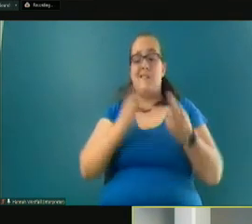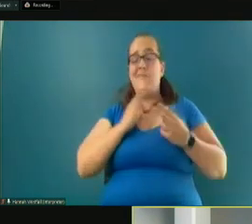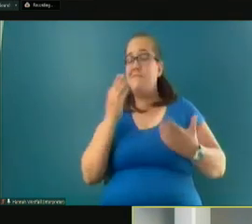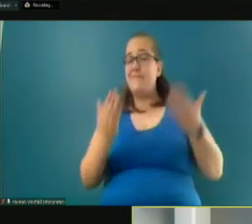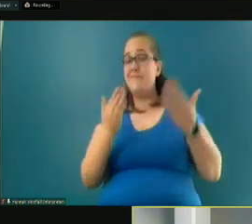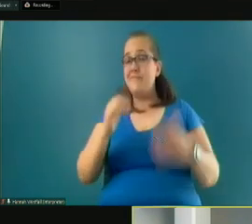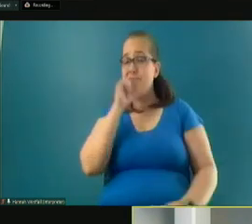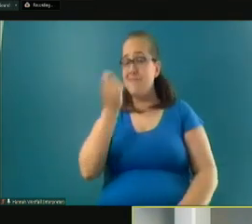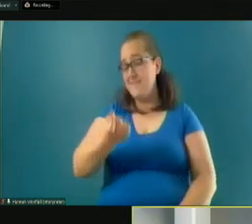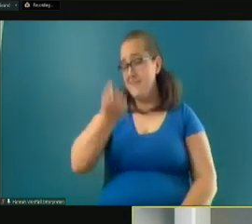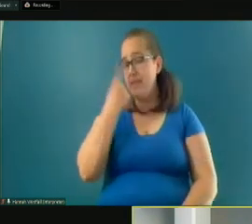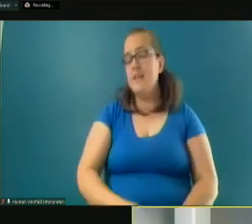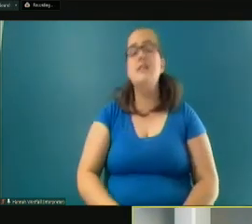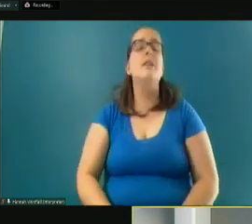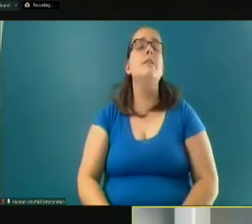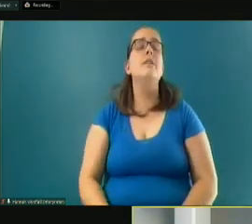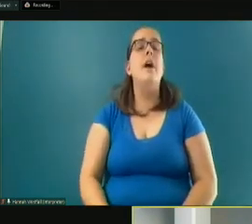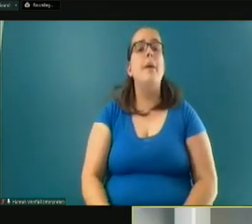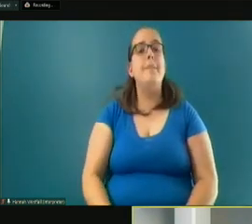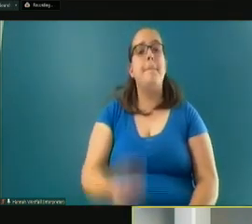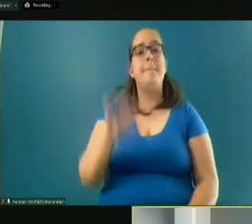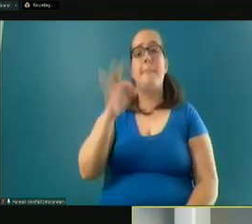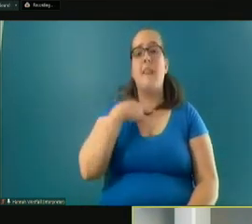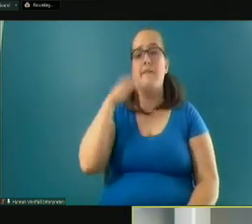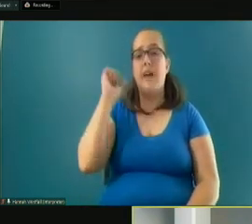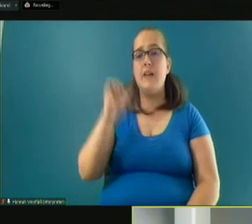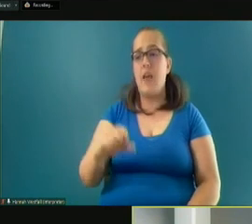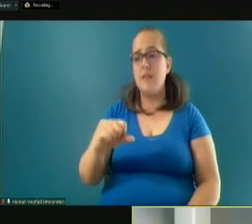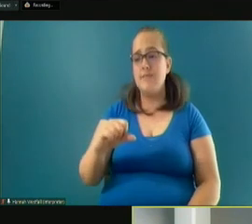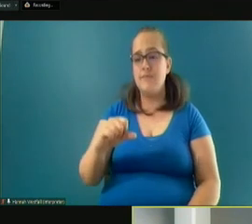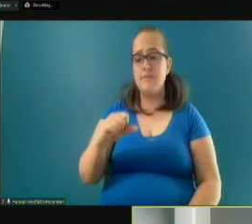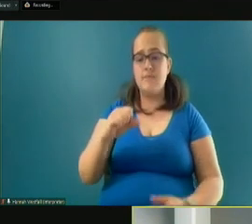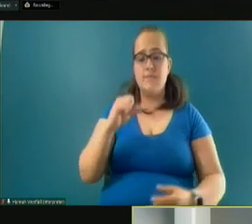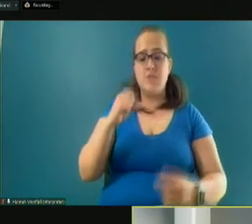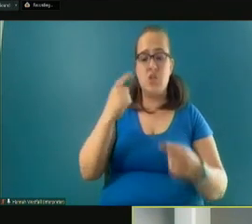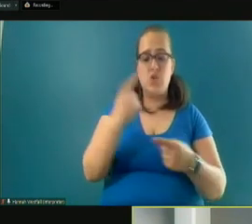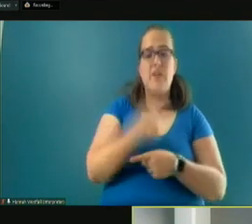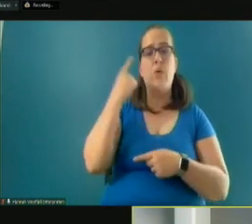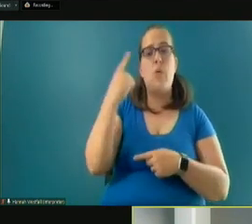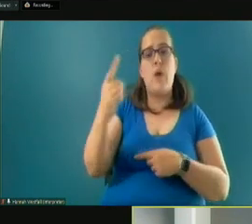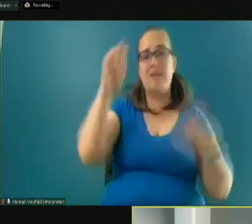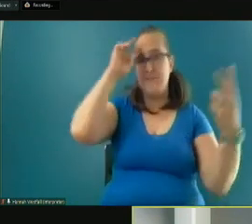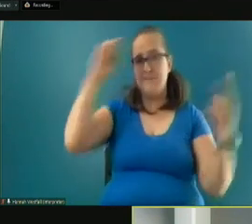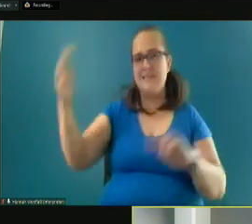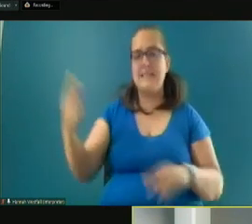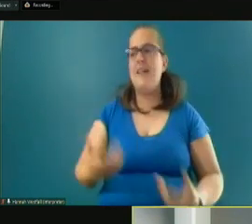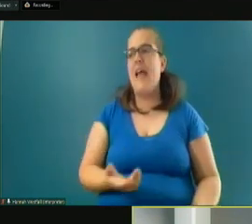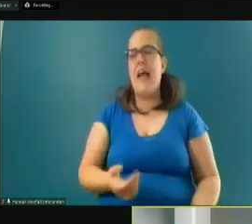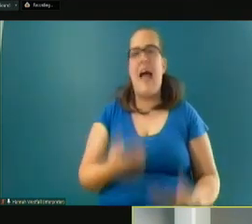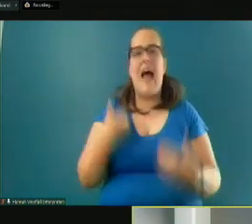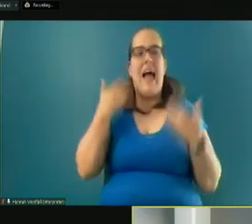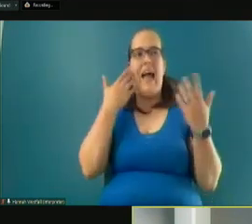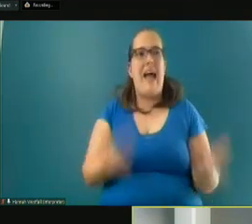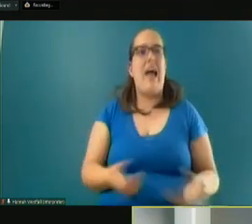understand. If I could dispel one misnomer, what would that be? I don't know what, gosh, what that misnomer